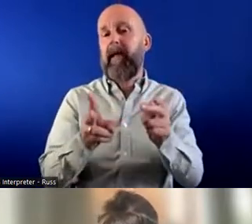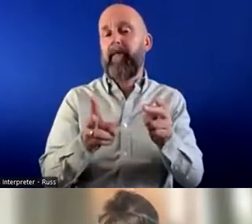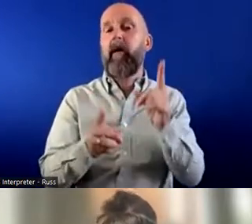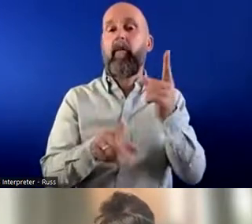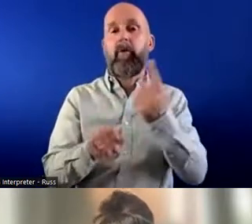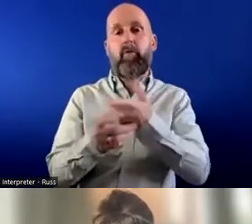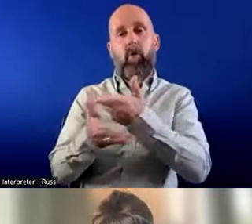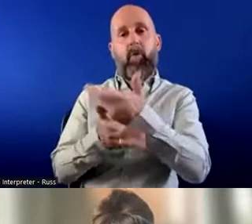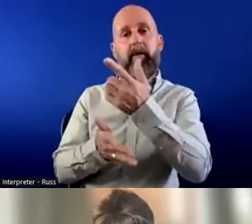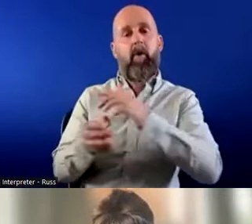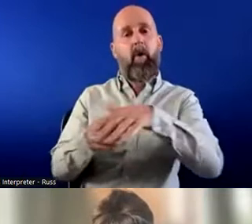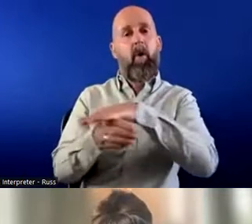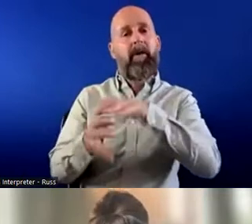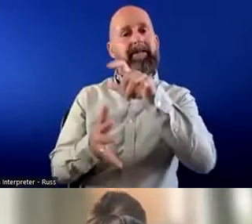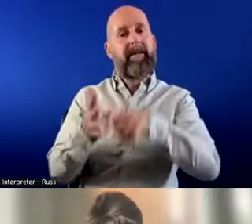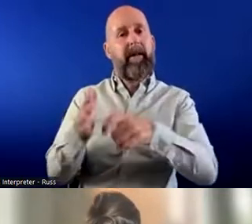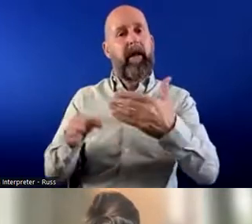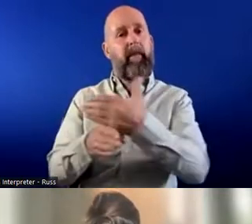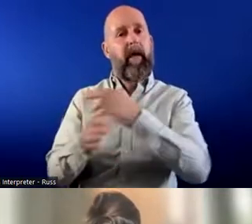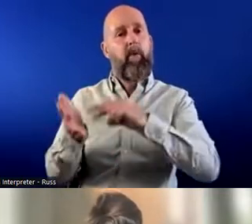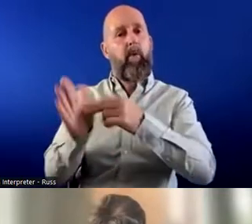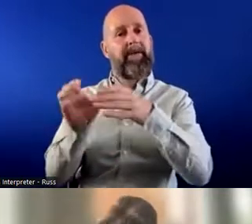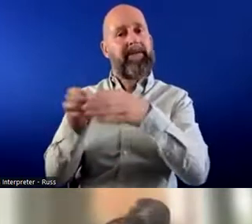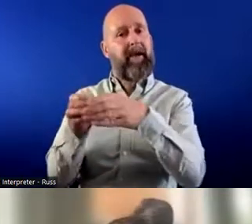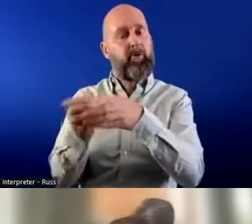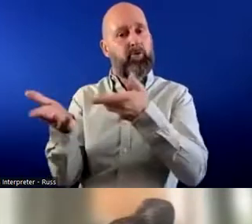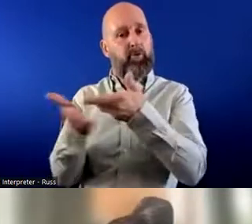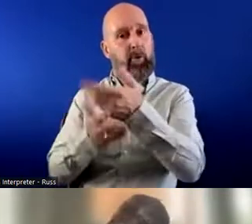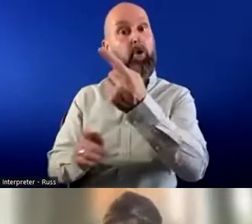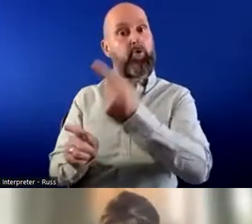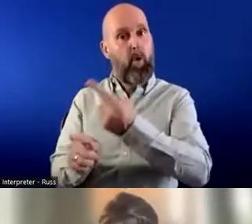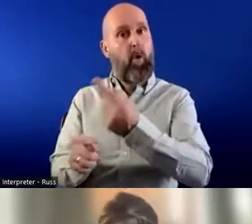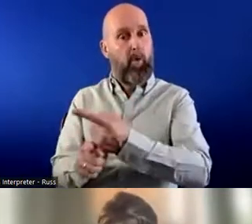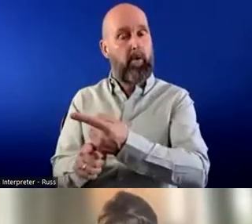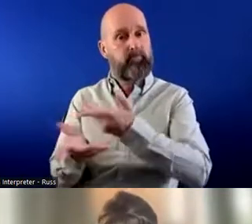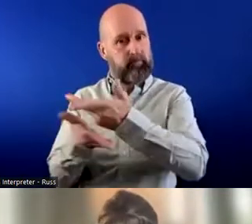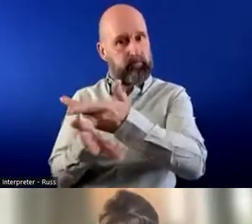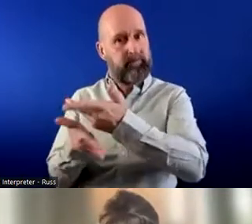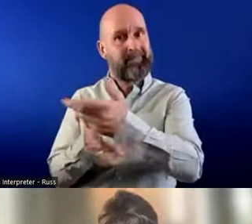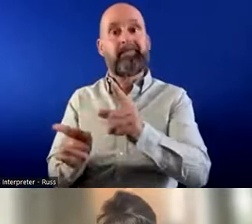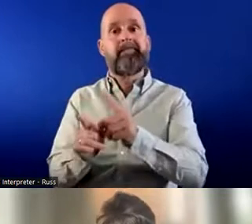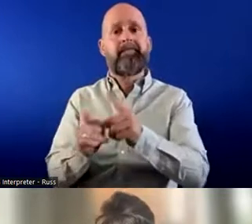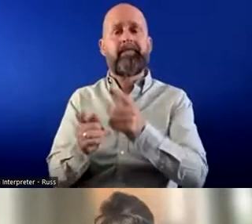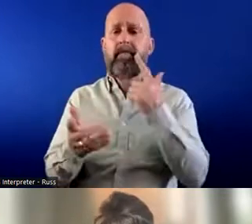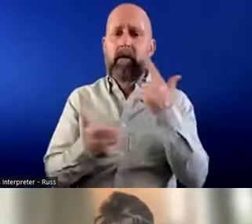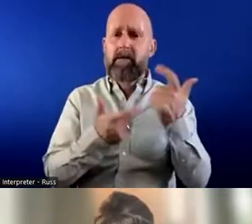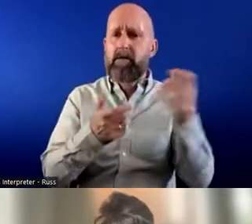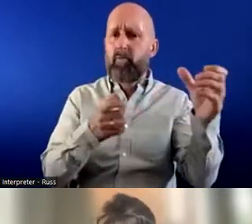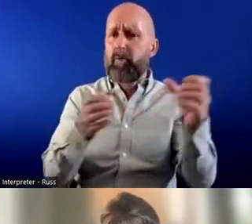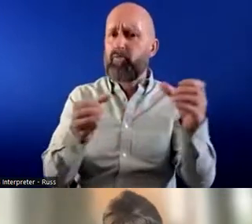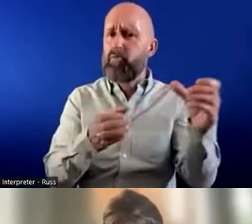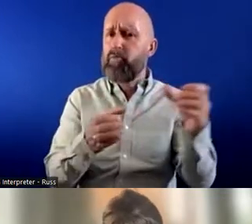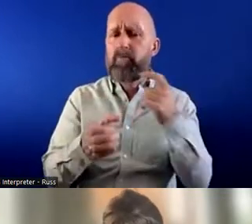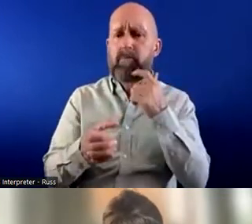local disability employment organizations is another way. And then really looking at where you're finding it difficult to recruit people.